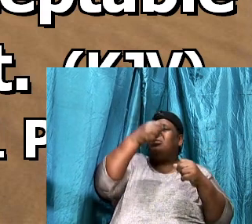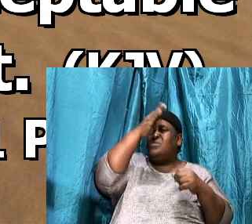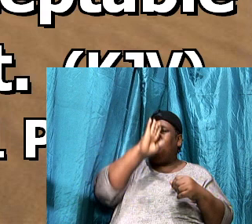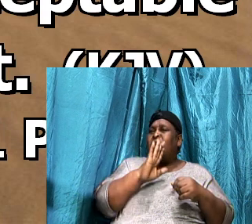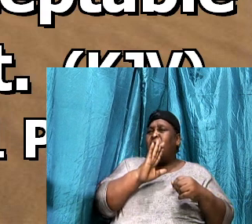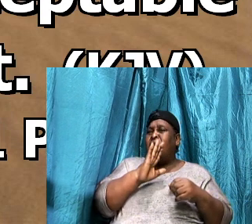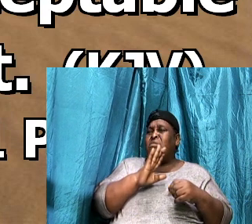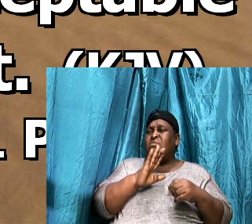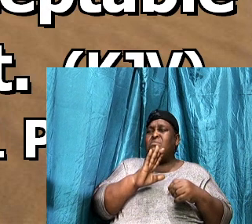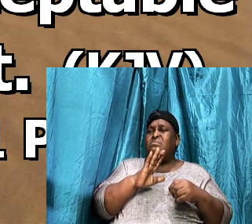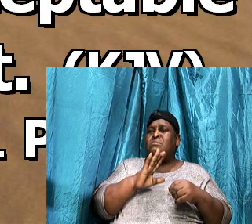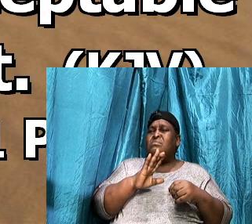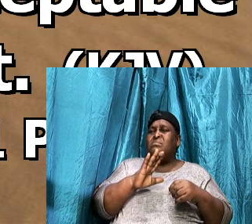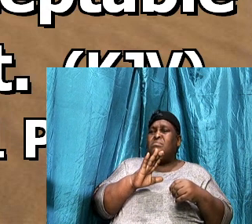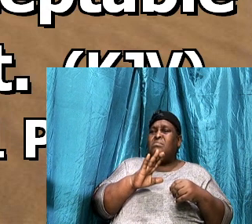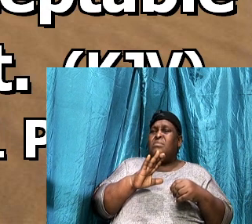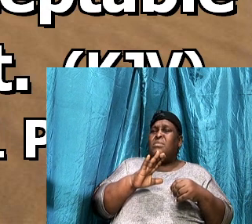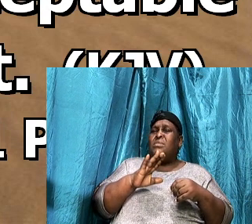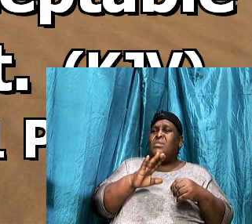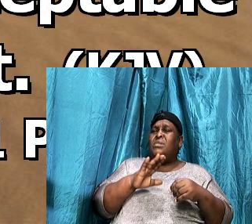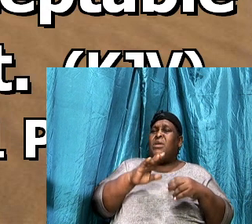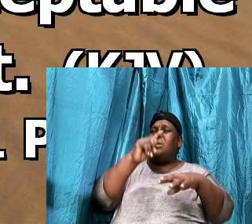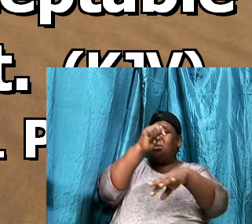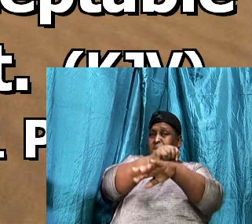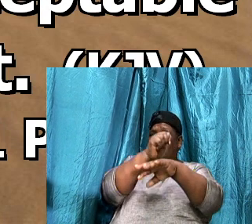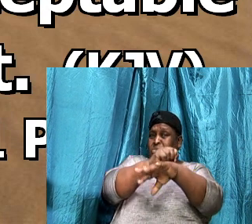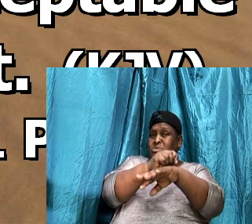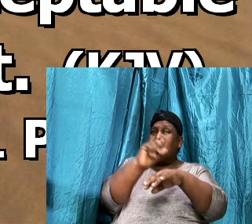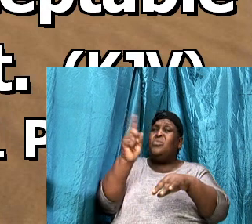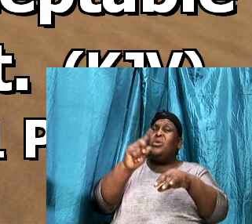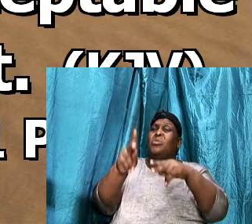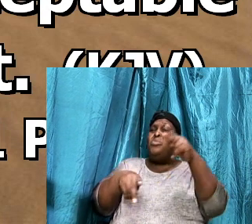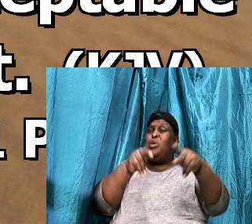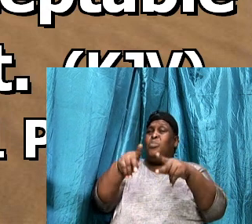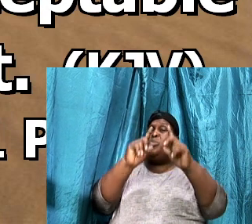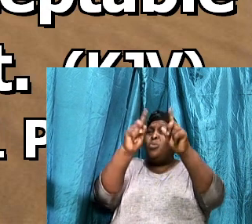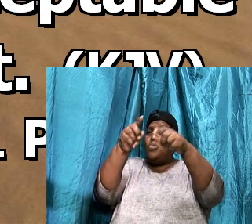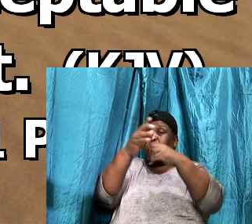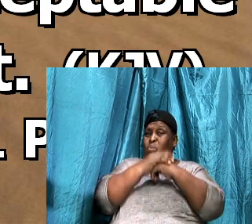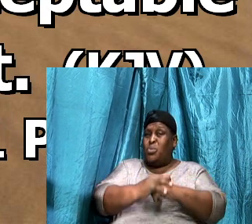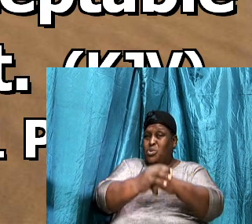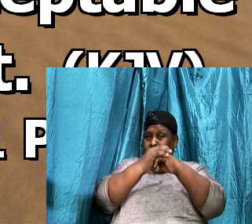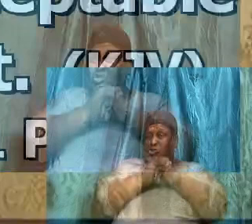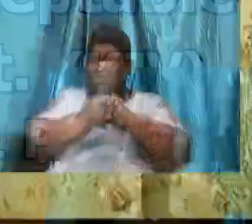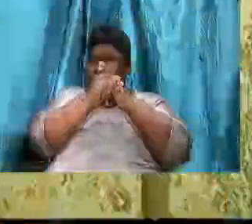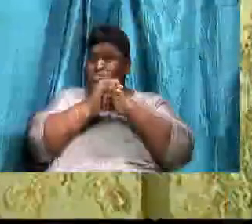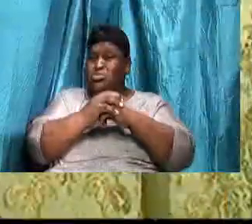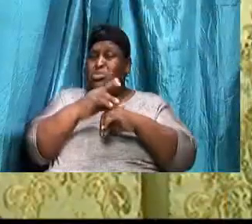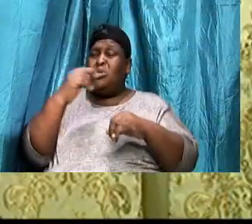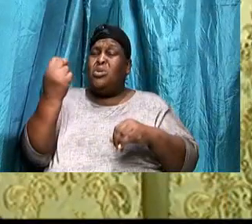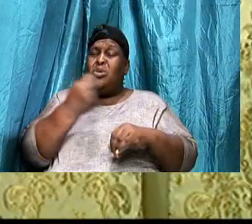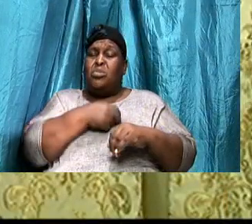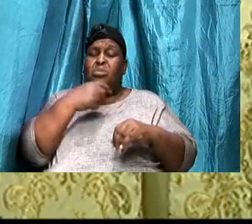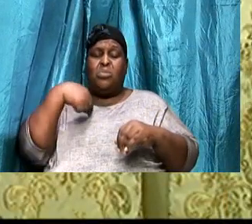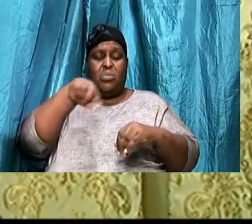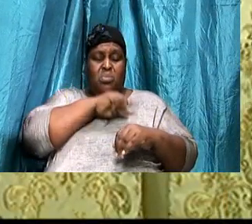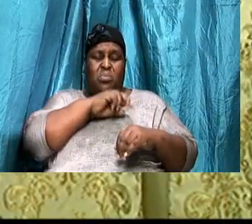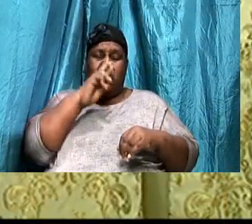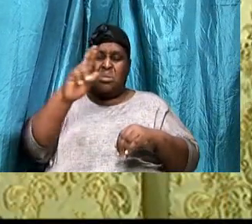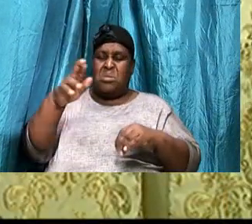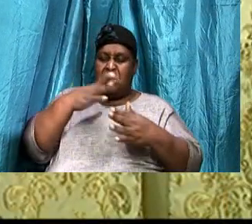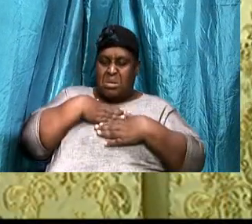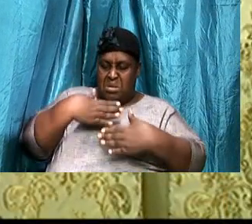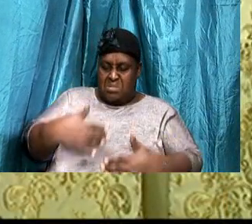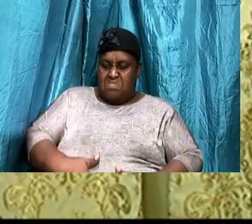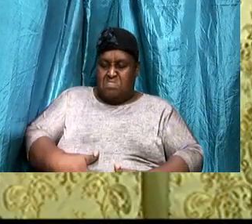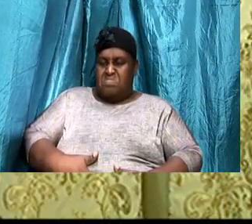where, People go to worship, Being that, We are, The temple of God, Being that, This